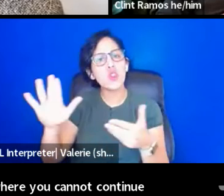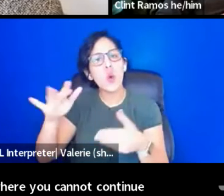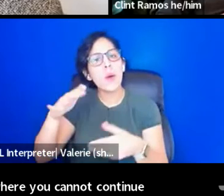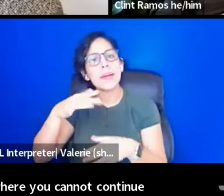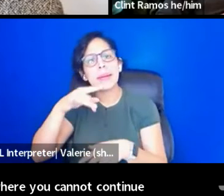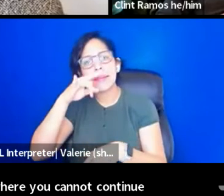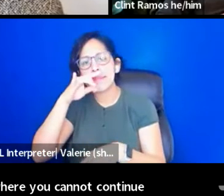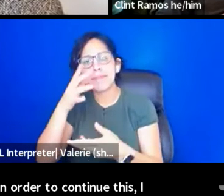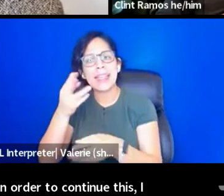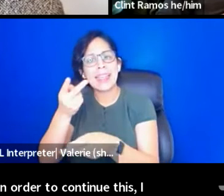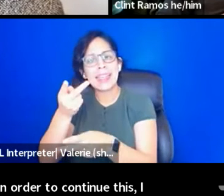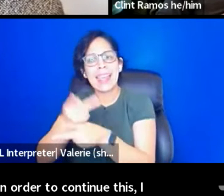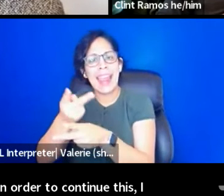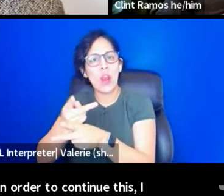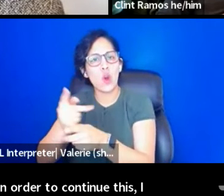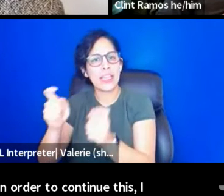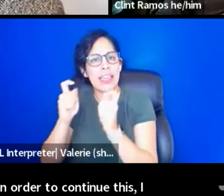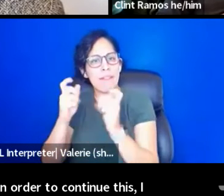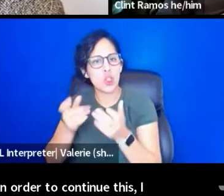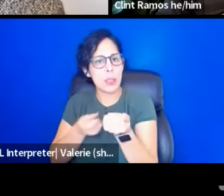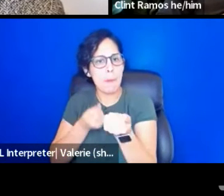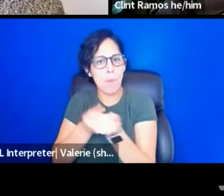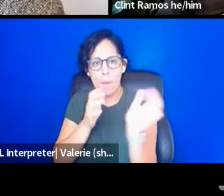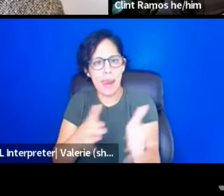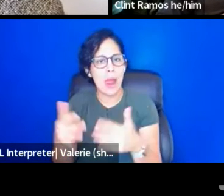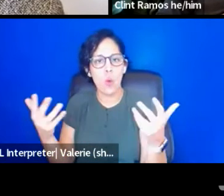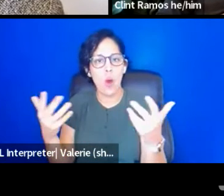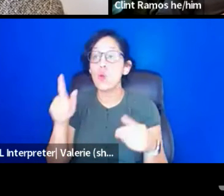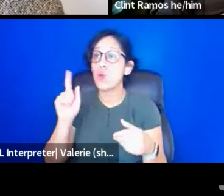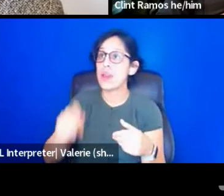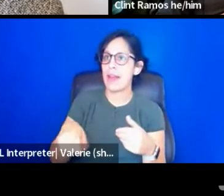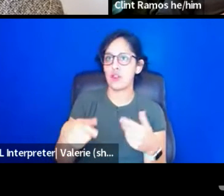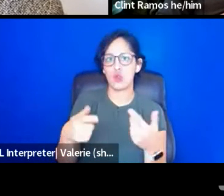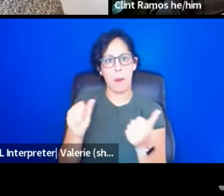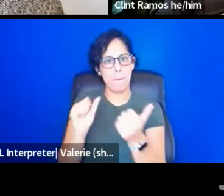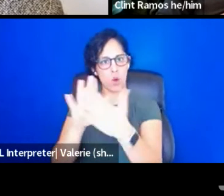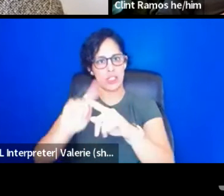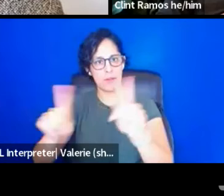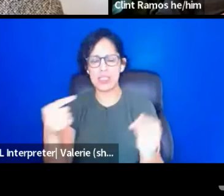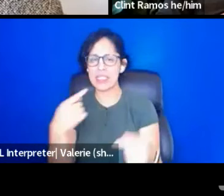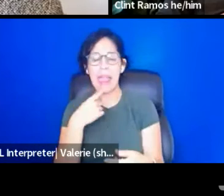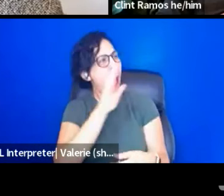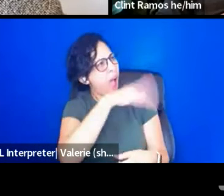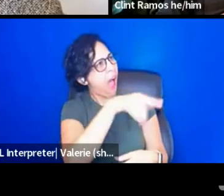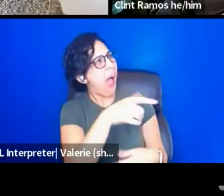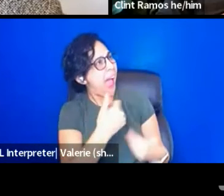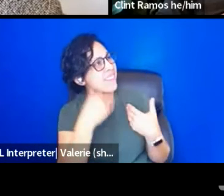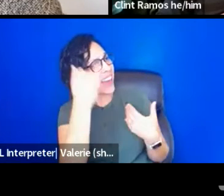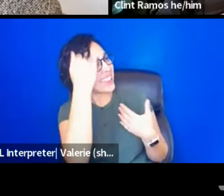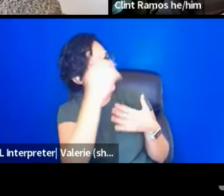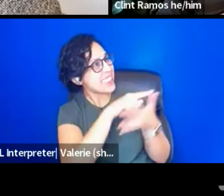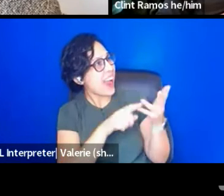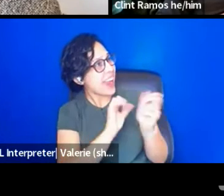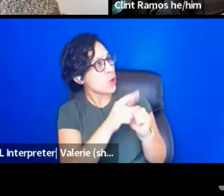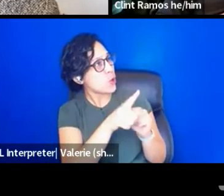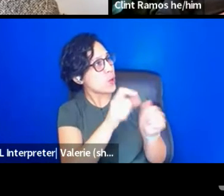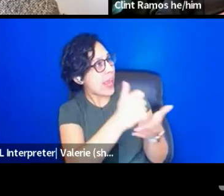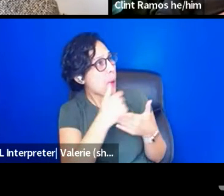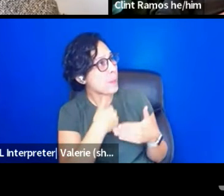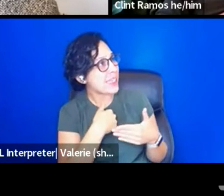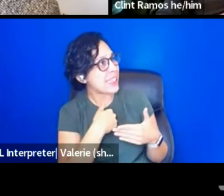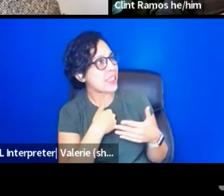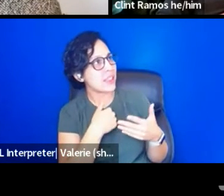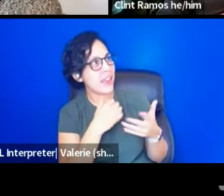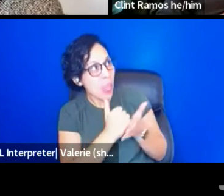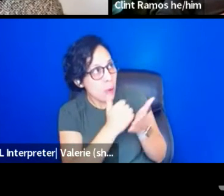plan. And we have to keep flipping the script instead of, Hey, I've got all these ideas of how you can help me make your organization better.